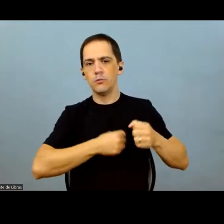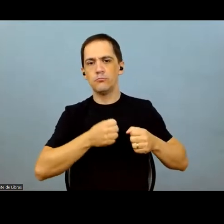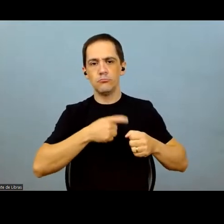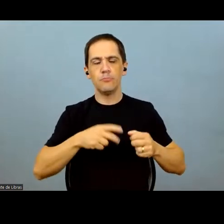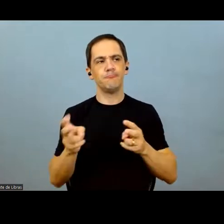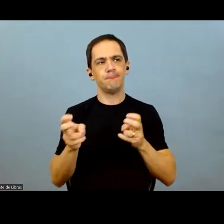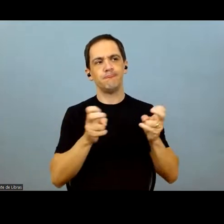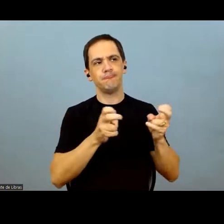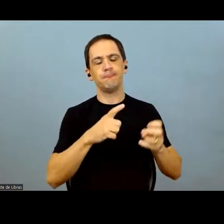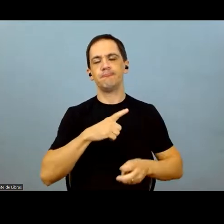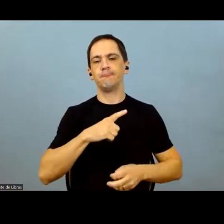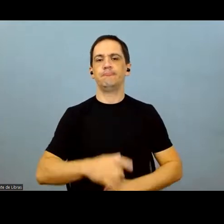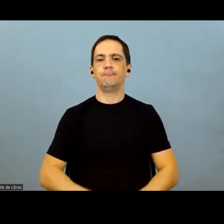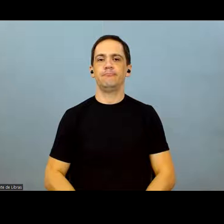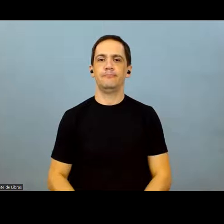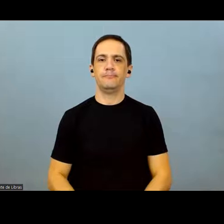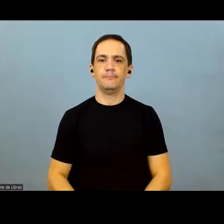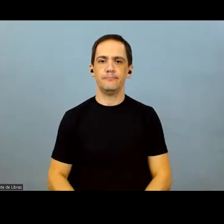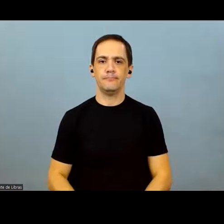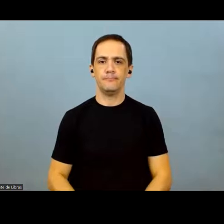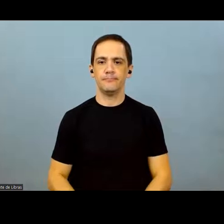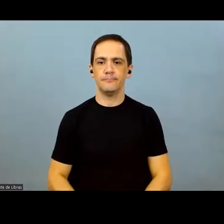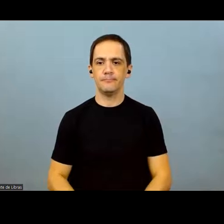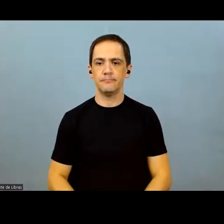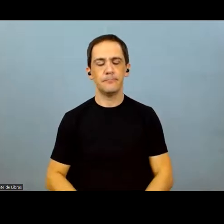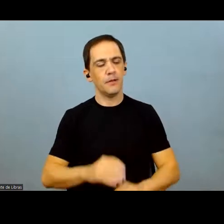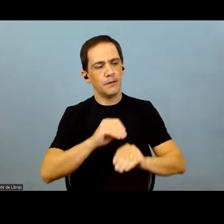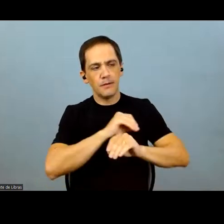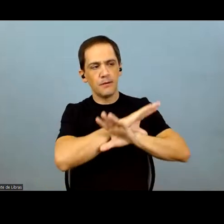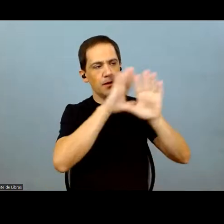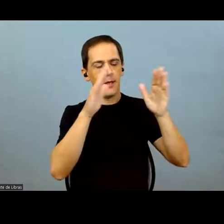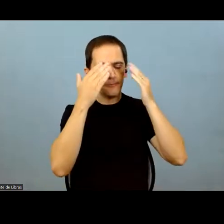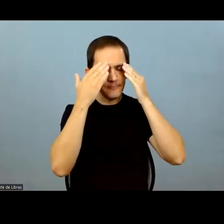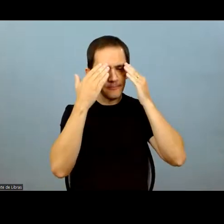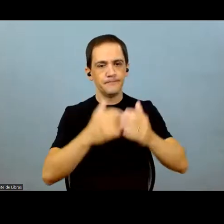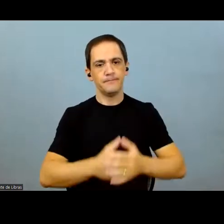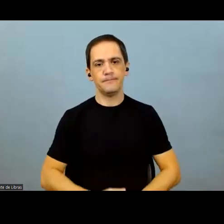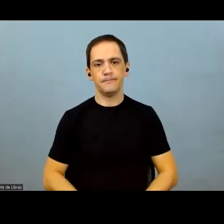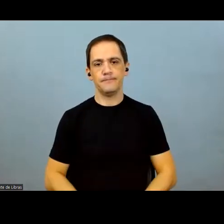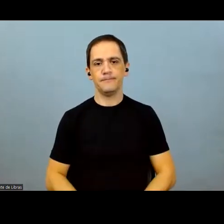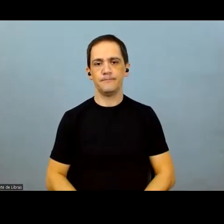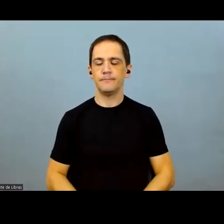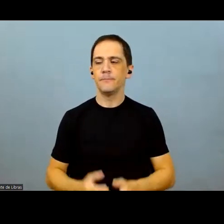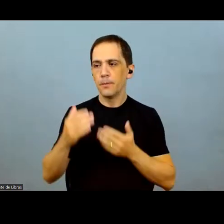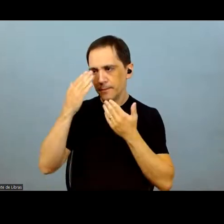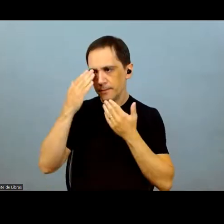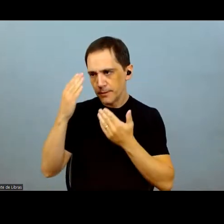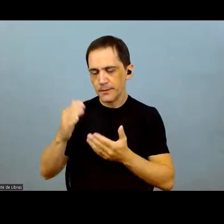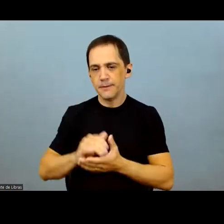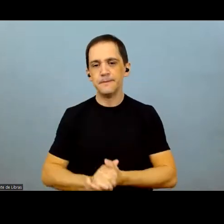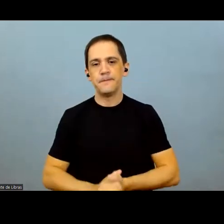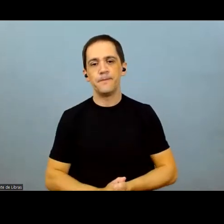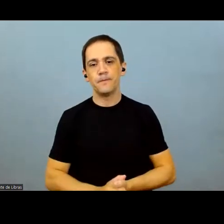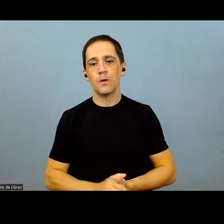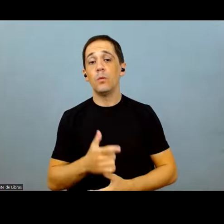to continue growing the company in the future. Thank you very much. Thank clear. Thank you, sir. Thank